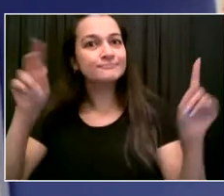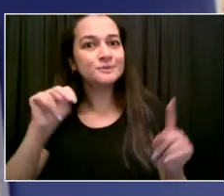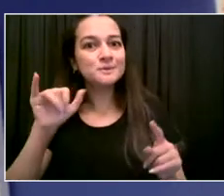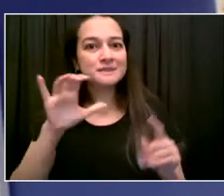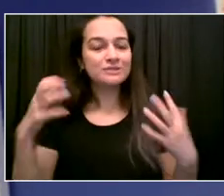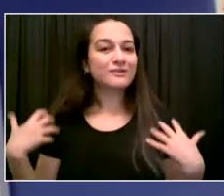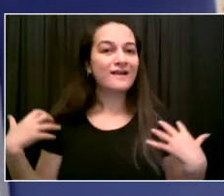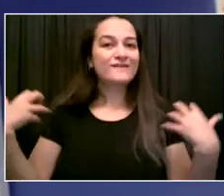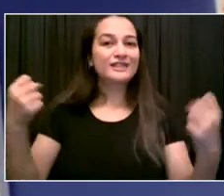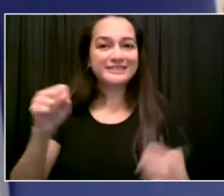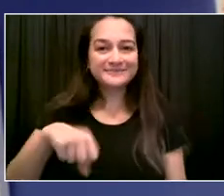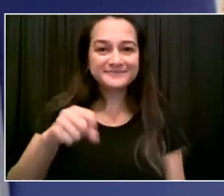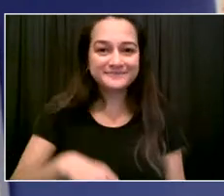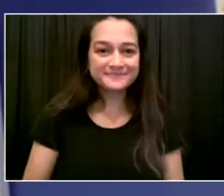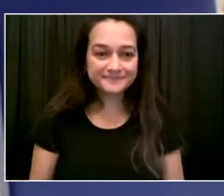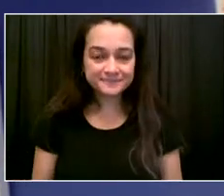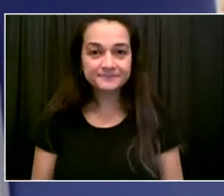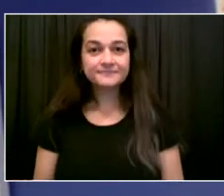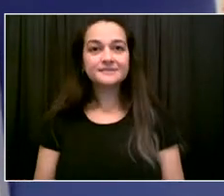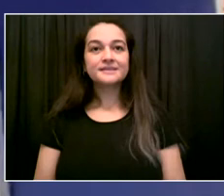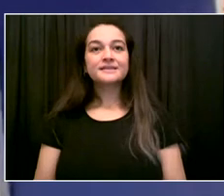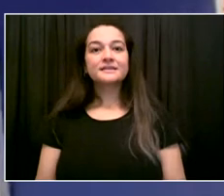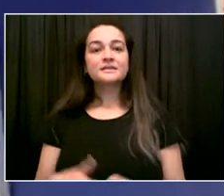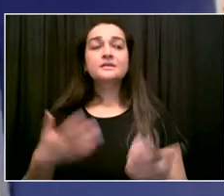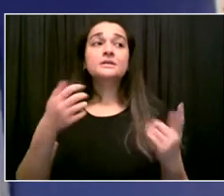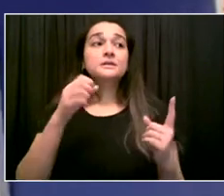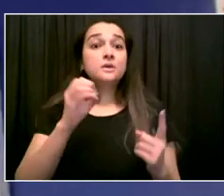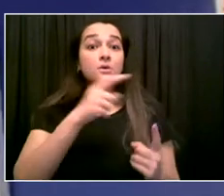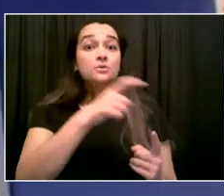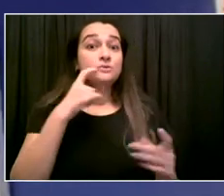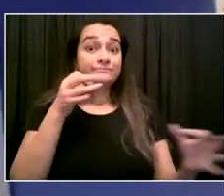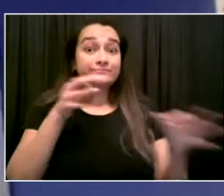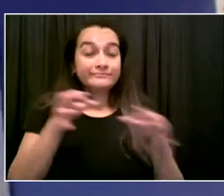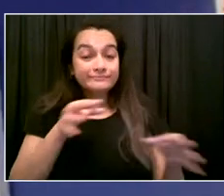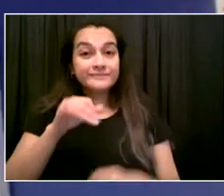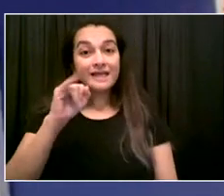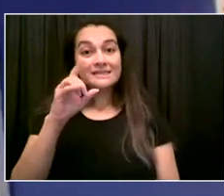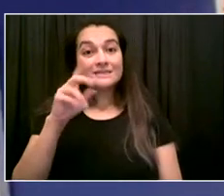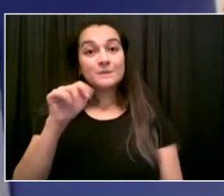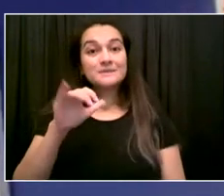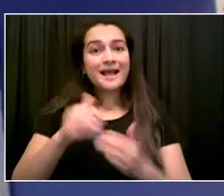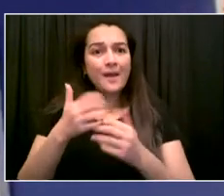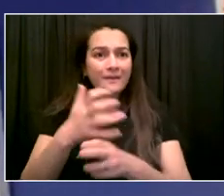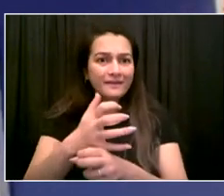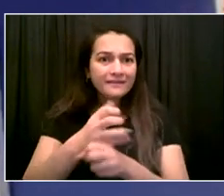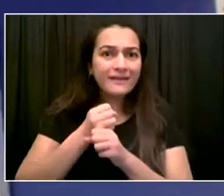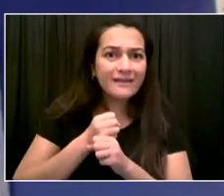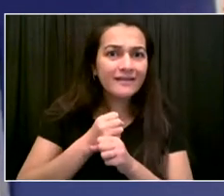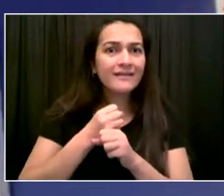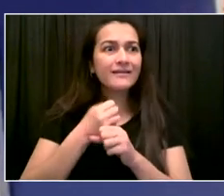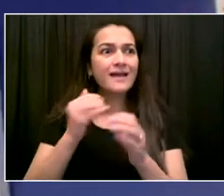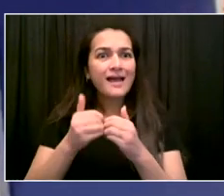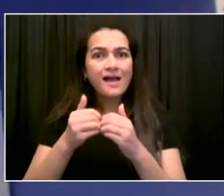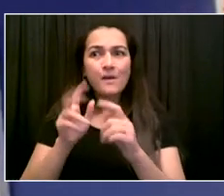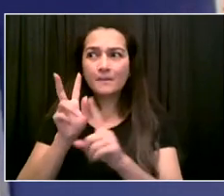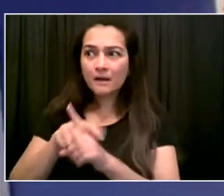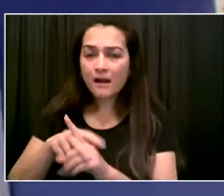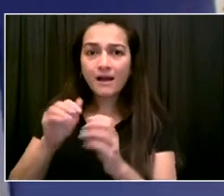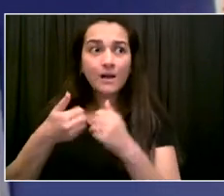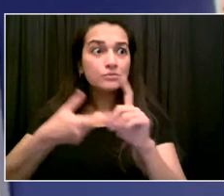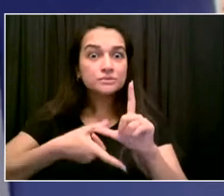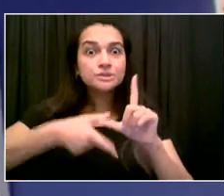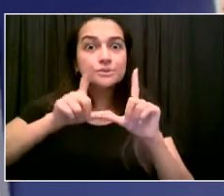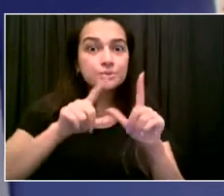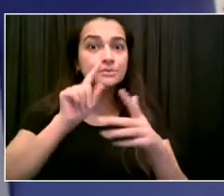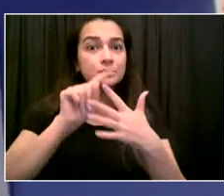who lost it and wanted to get it again. People who've never had it and knew that this was one way that they could prove who they were to try to get some help during the